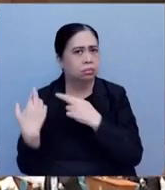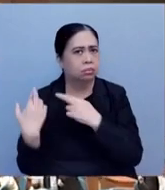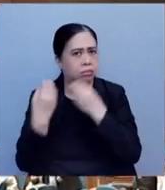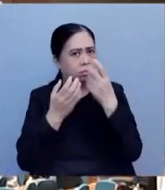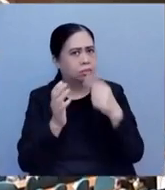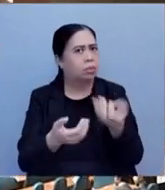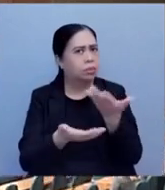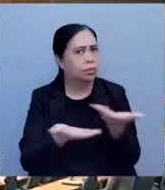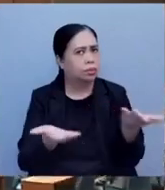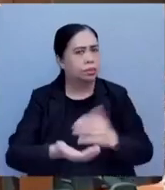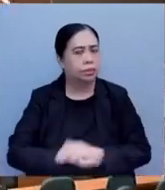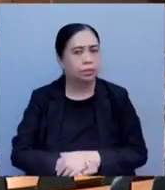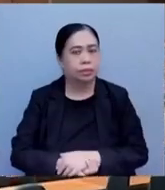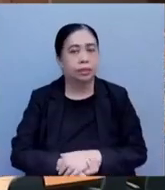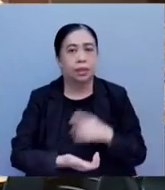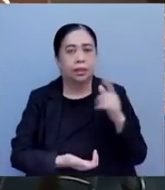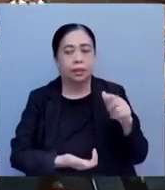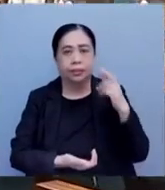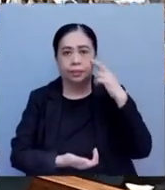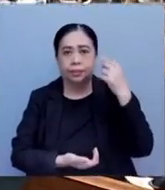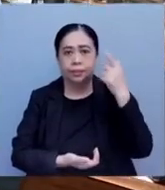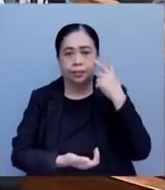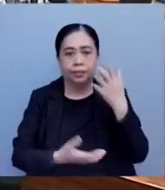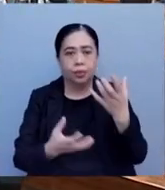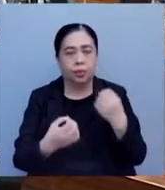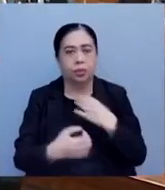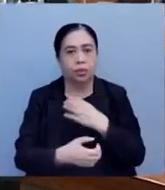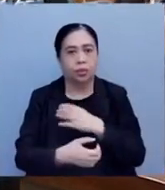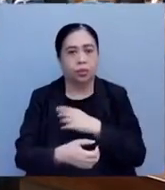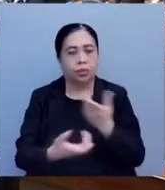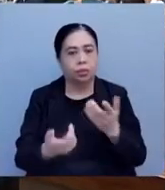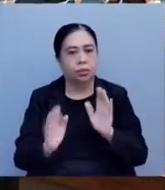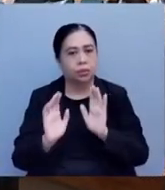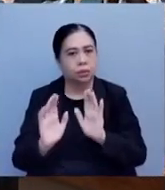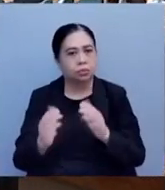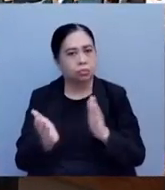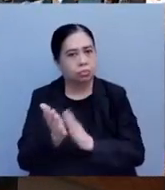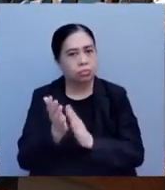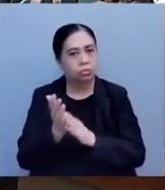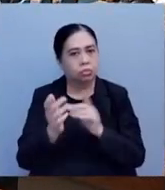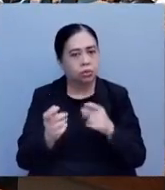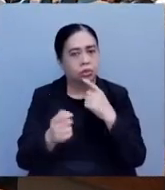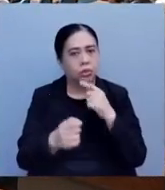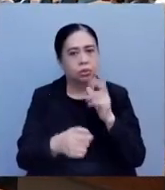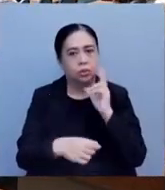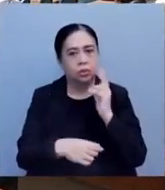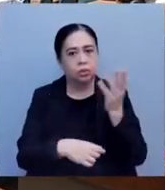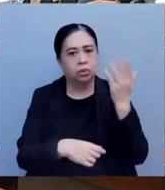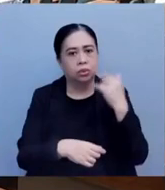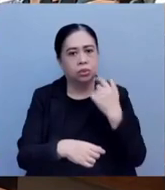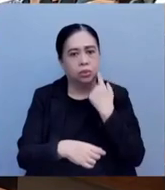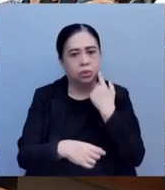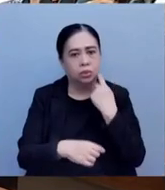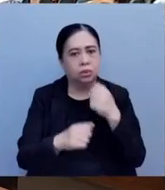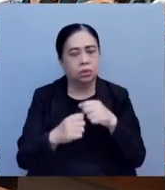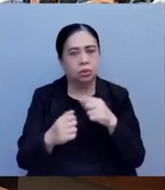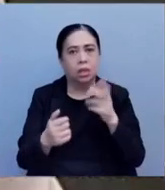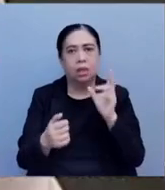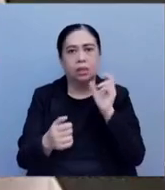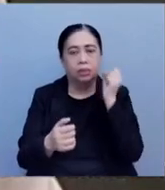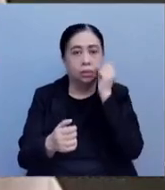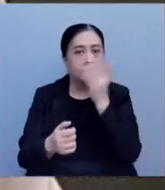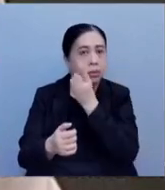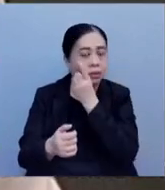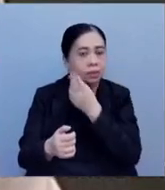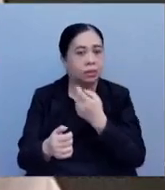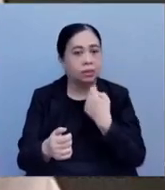Gordon, meanwhile, lauds House leaders for pushing back against former President Rodrigo Duterte's recent tirades. See, Duterte